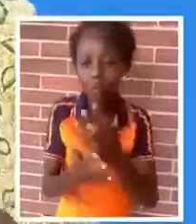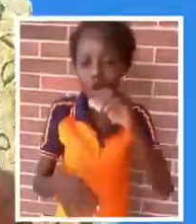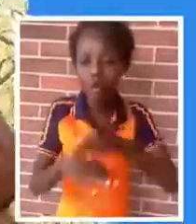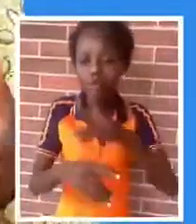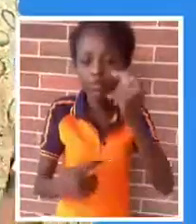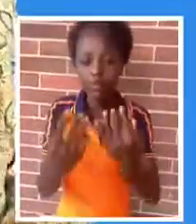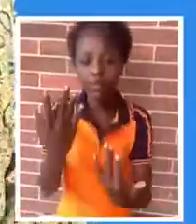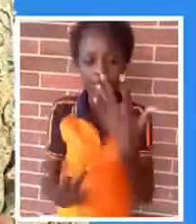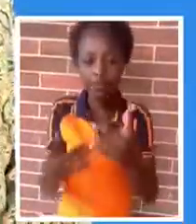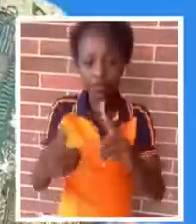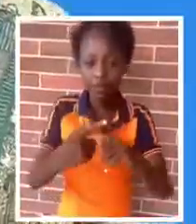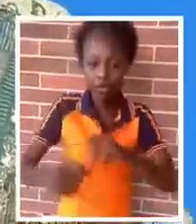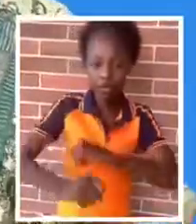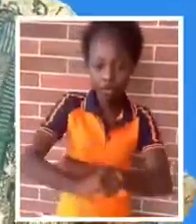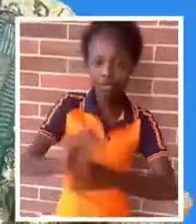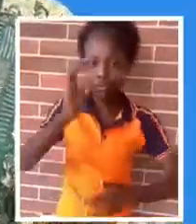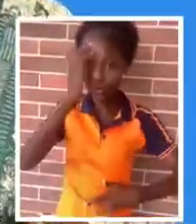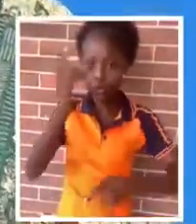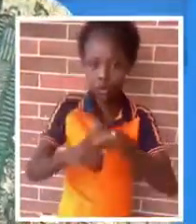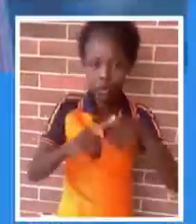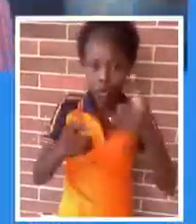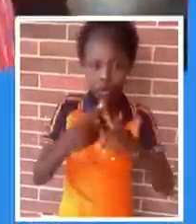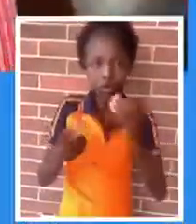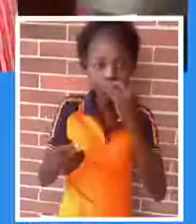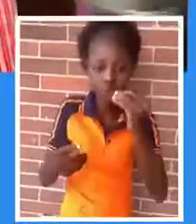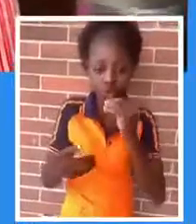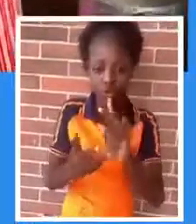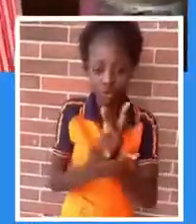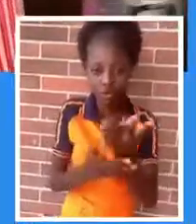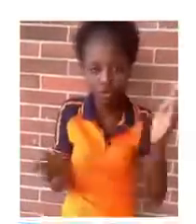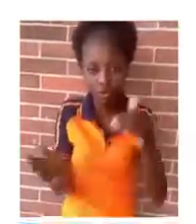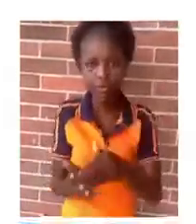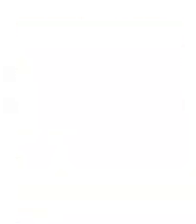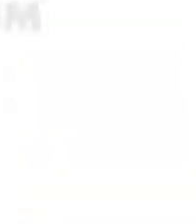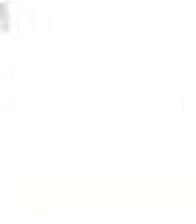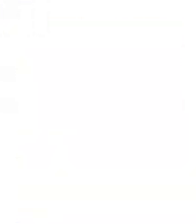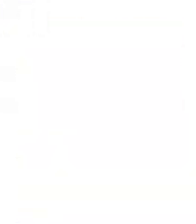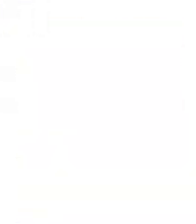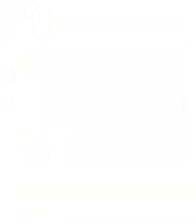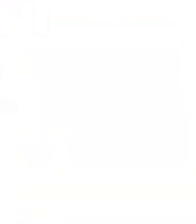to prevent sickness. When you are ready to chop it, heat it again in the fire.